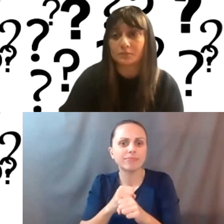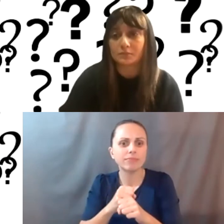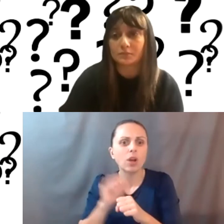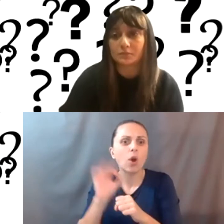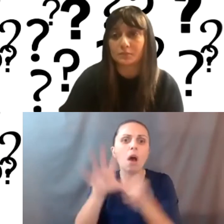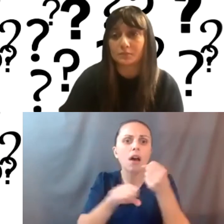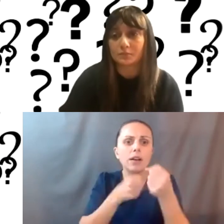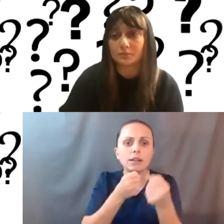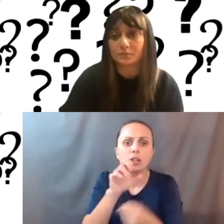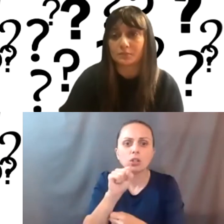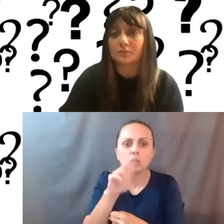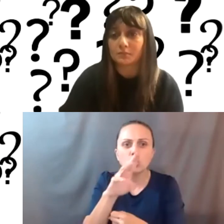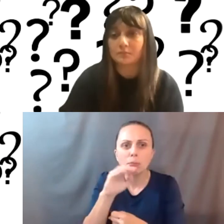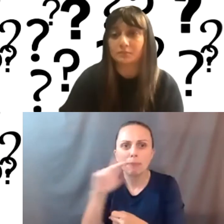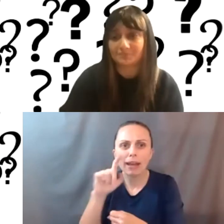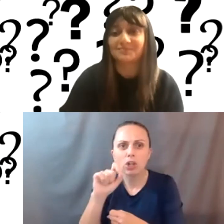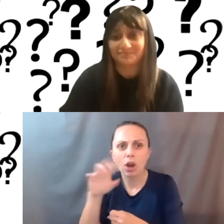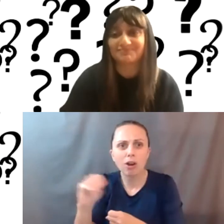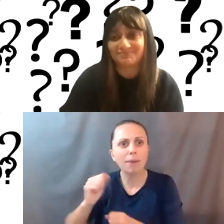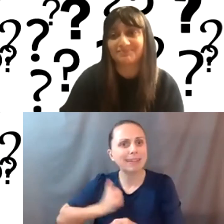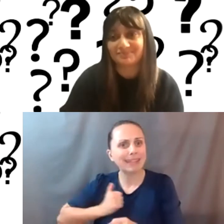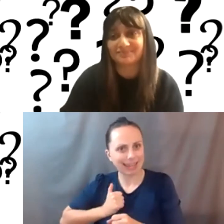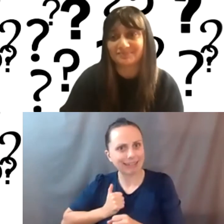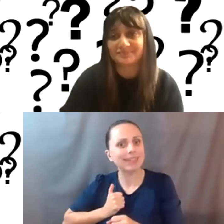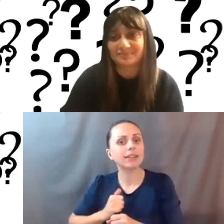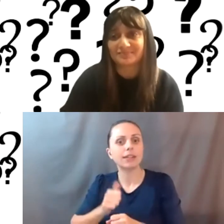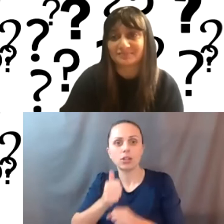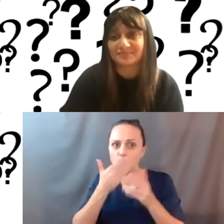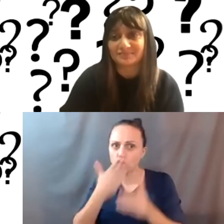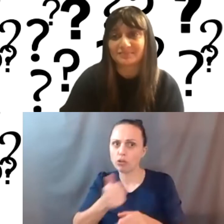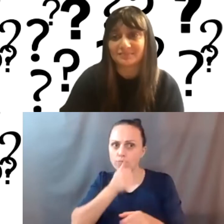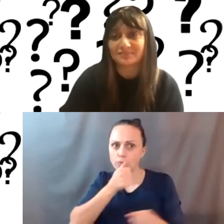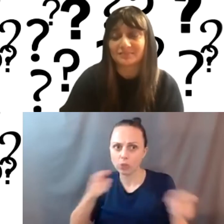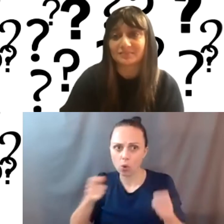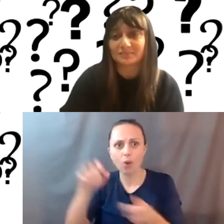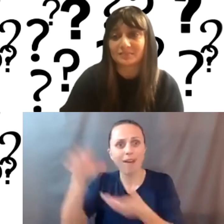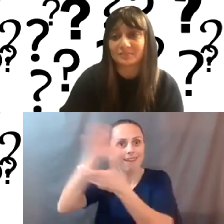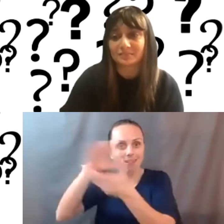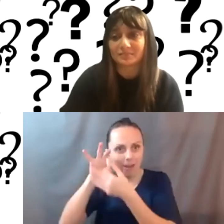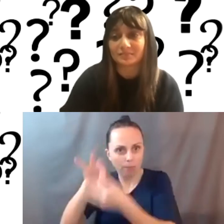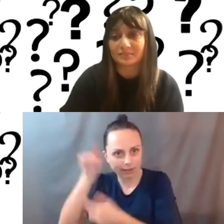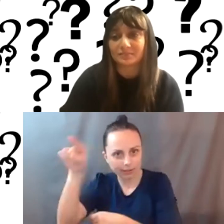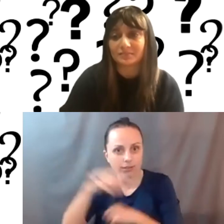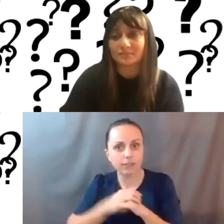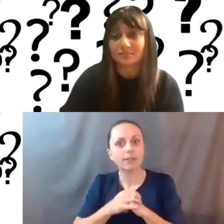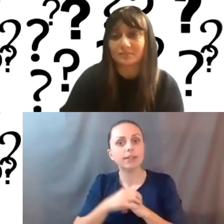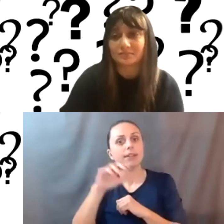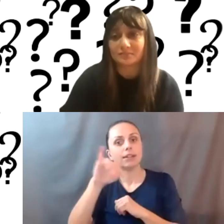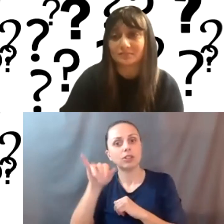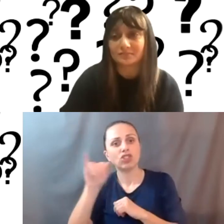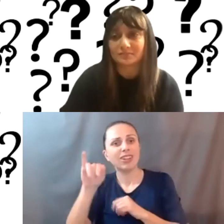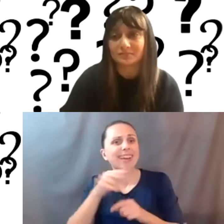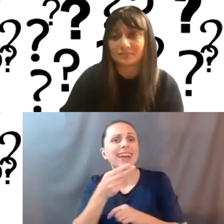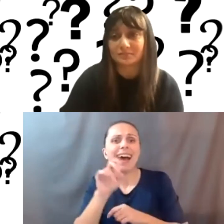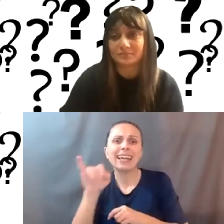sumac.com as a CRM that's Canadian health with good privacy control that's cloud-based. Um, yeah, I mean, Heidi, I would say